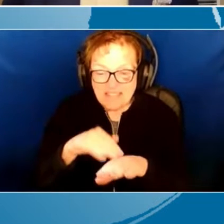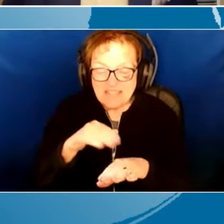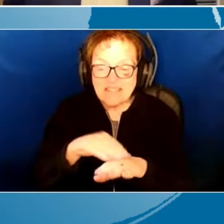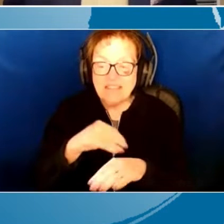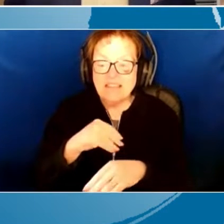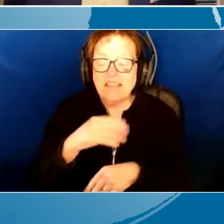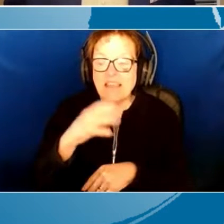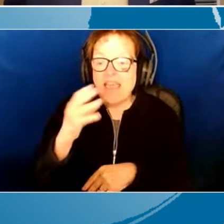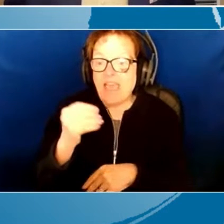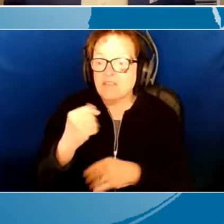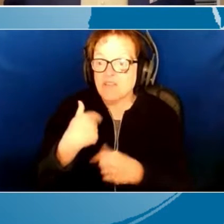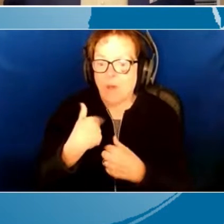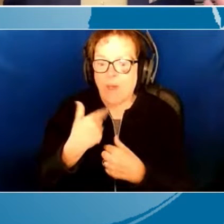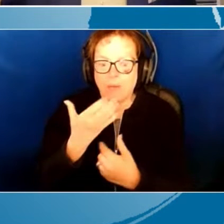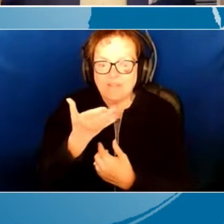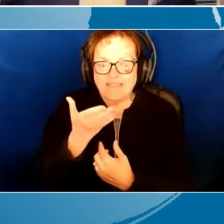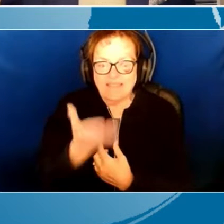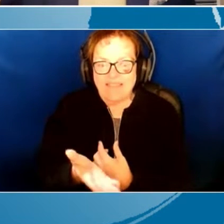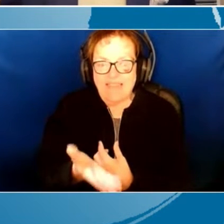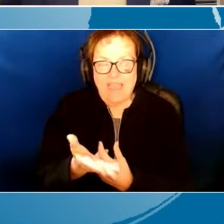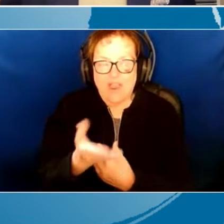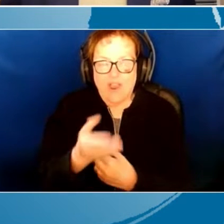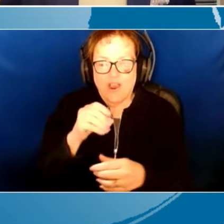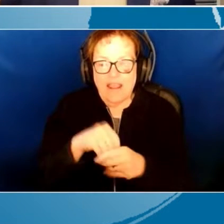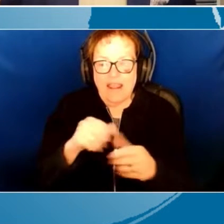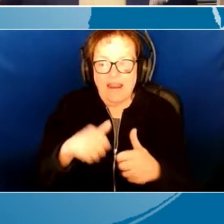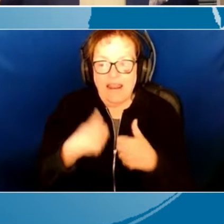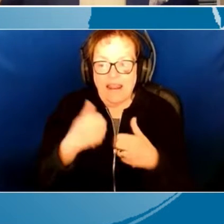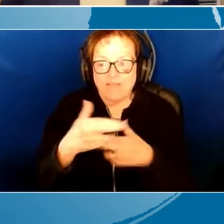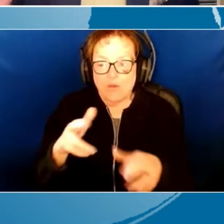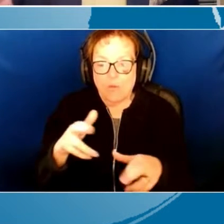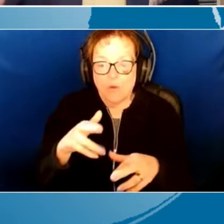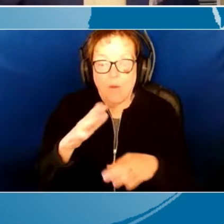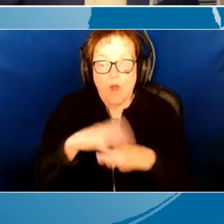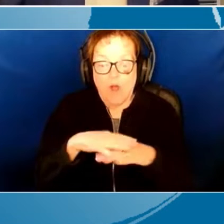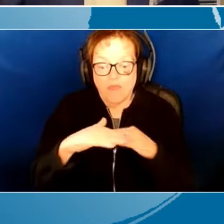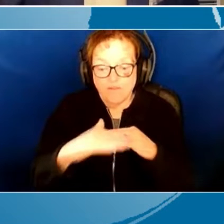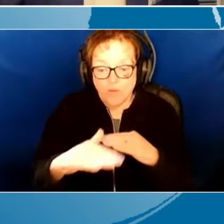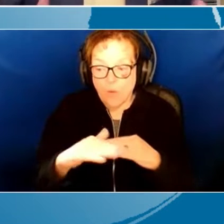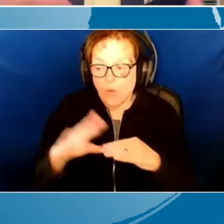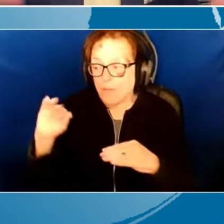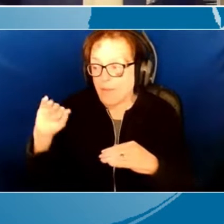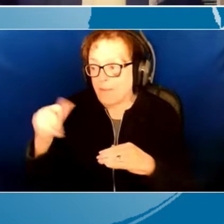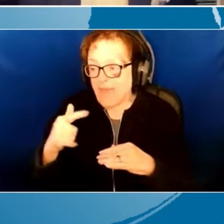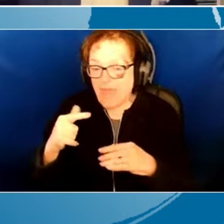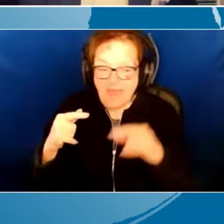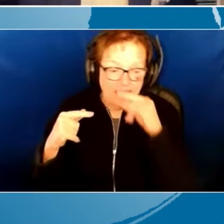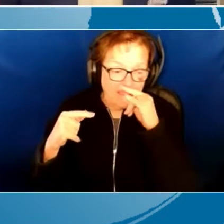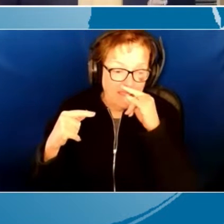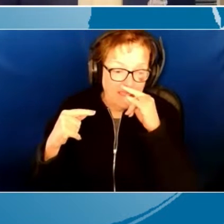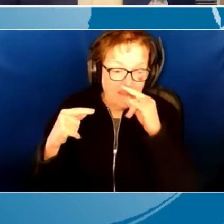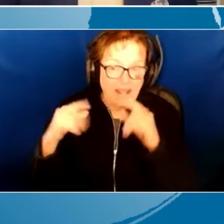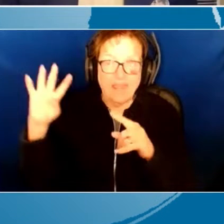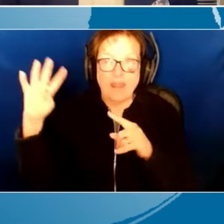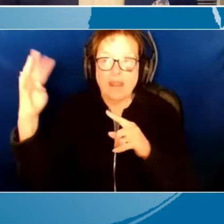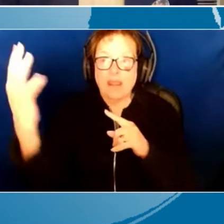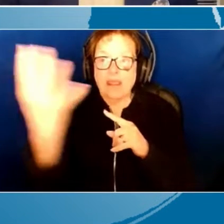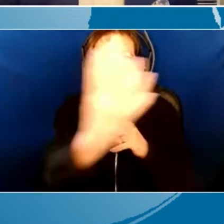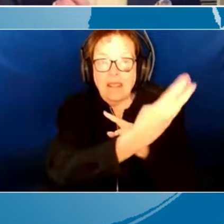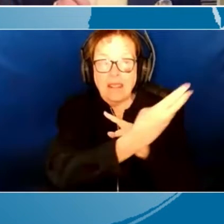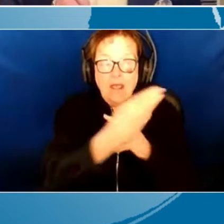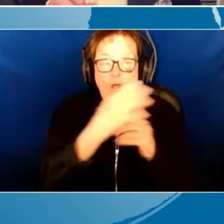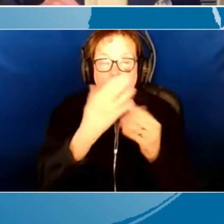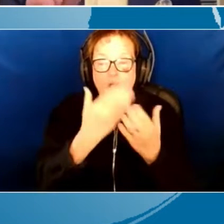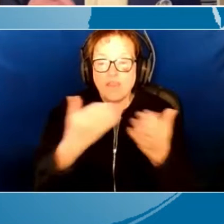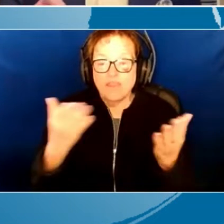And so there I was, sitting in the living room floor with my bag, the child, and all these things, which is